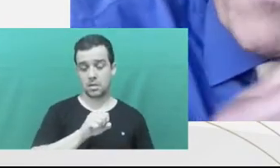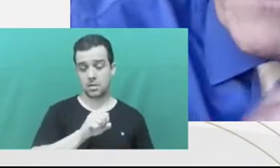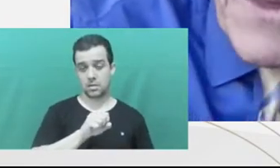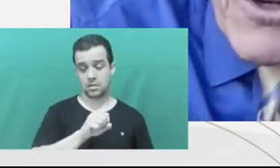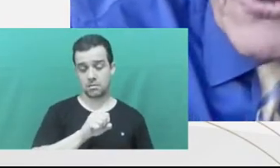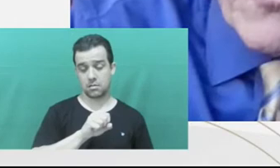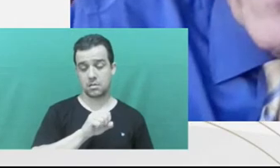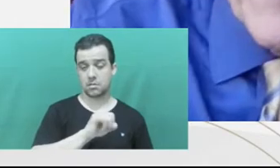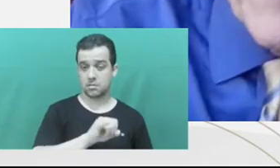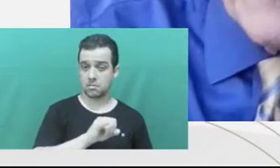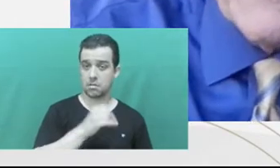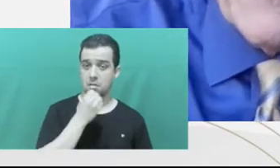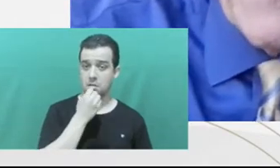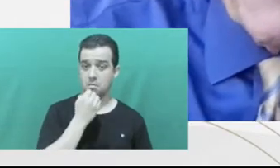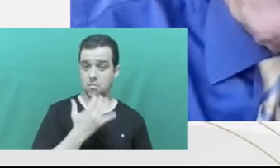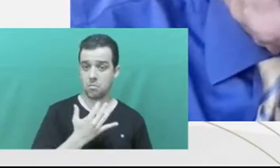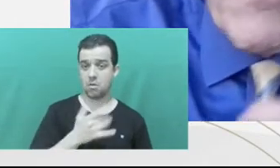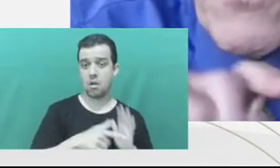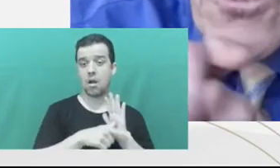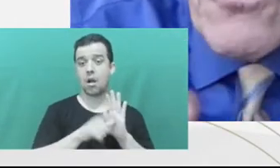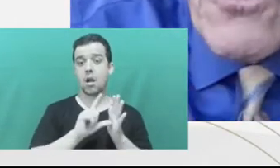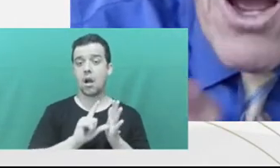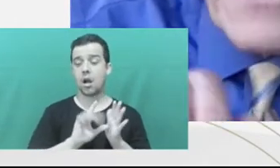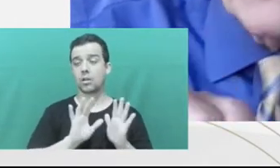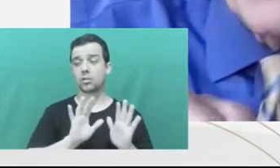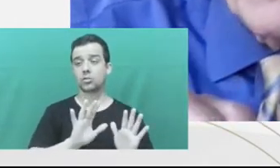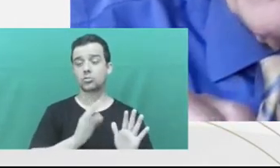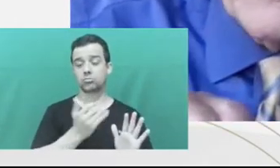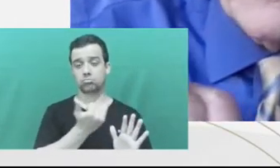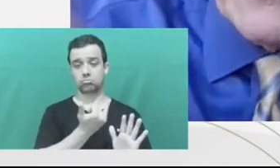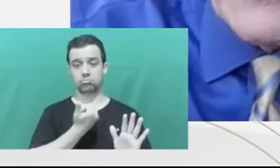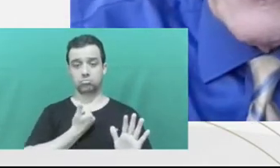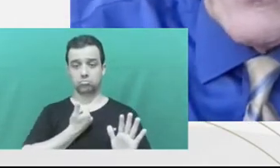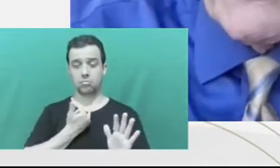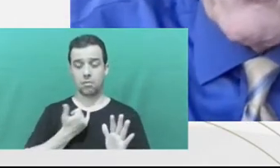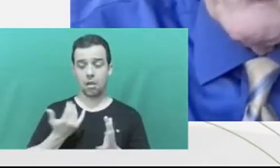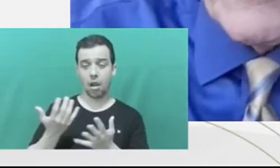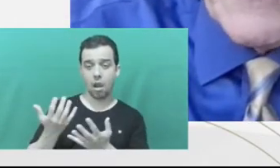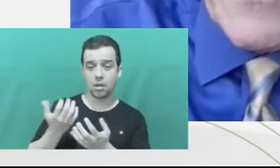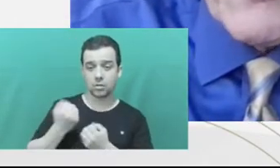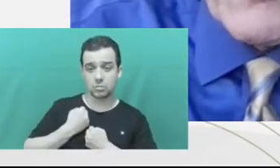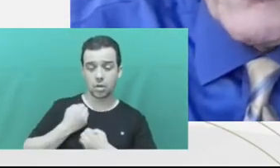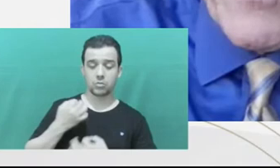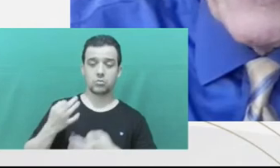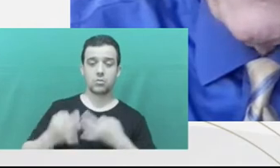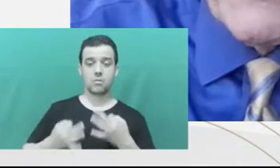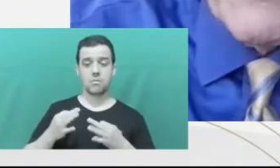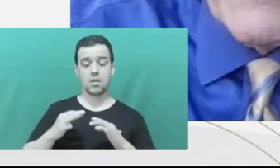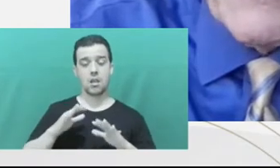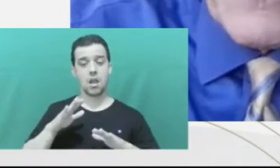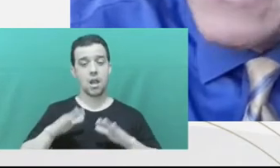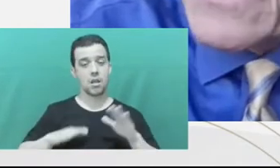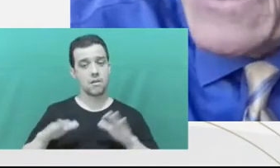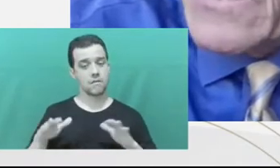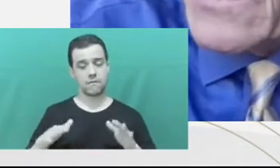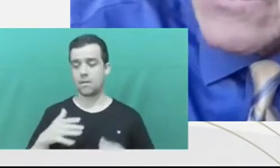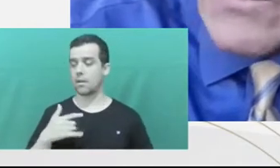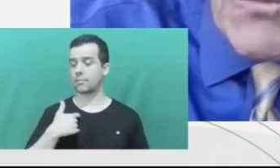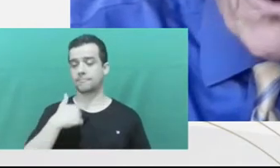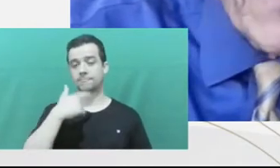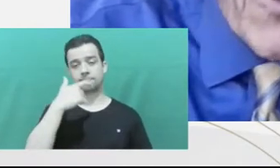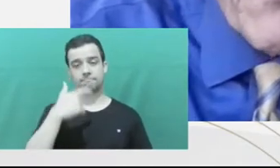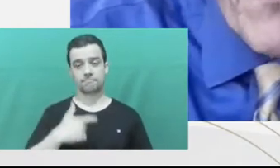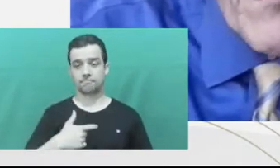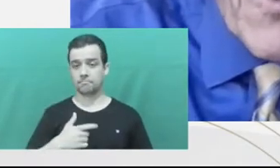a plea. Normally, they are told better. Normally, they are not told. Here is what you will get after trial. In the state